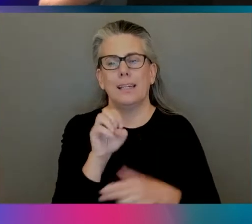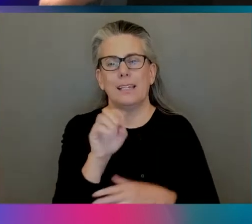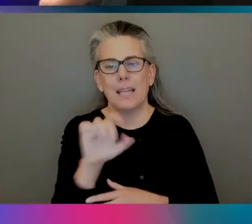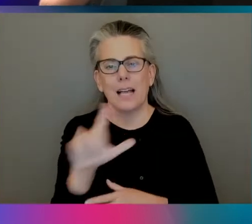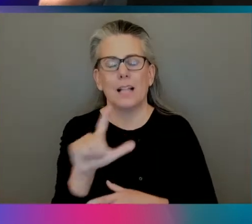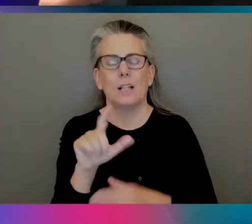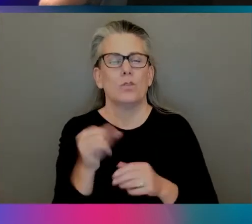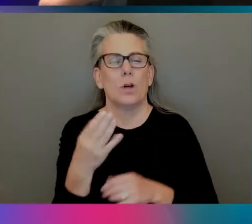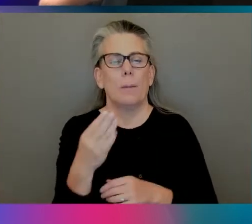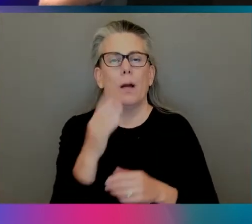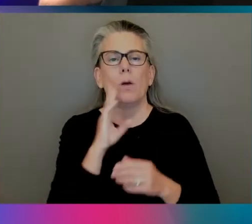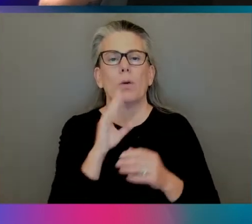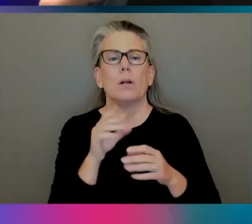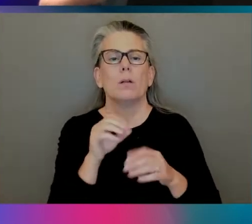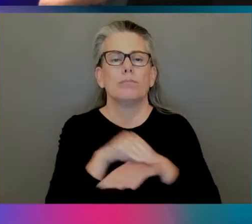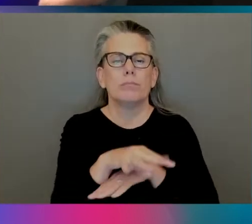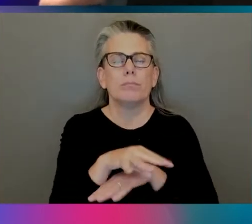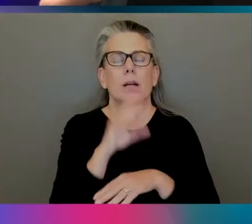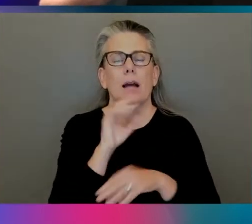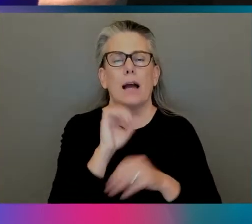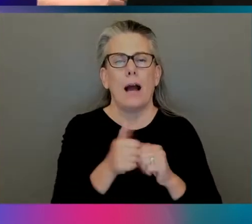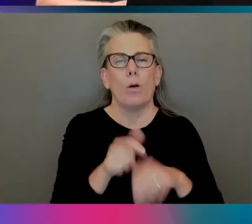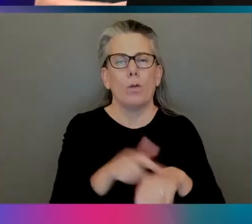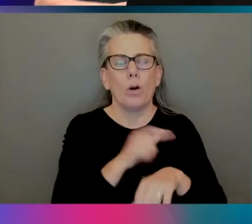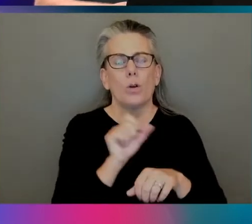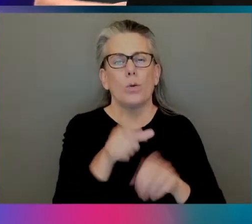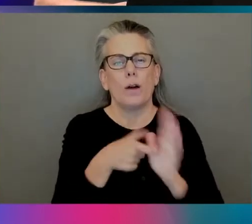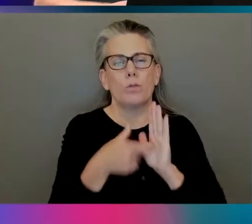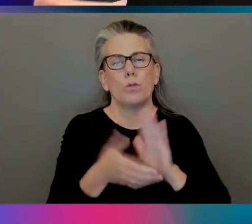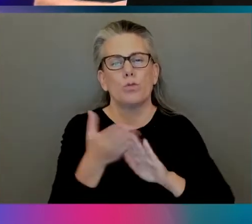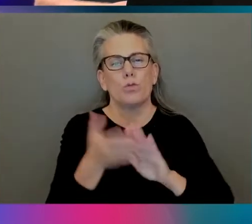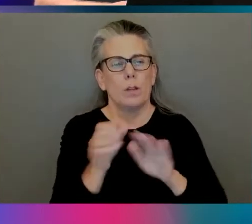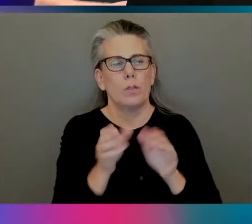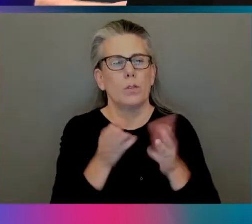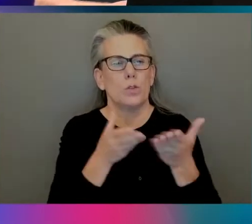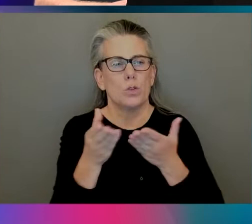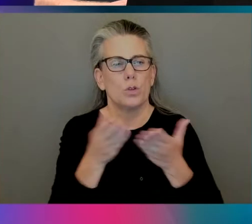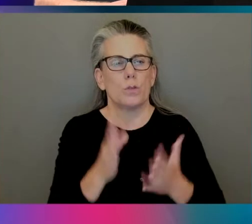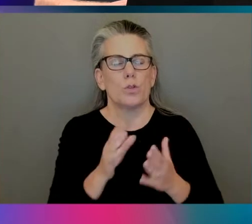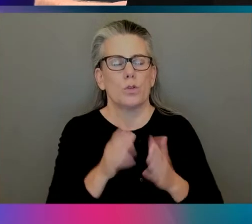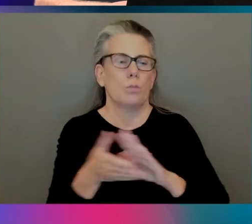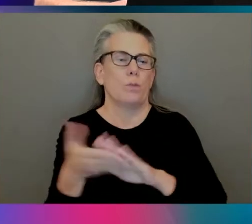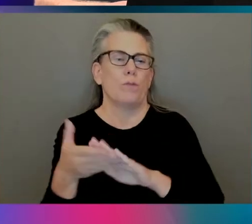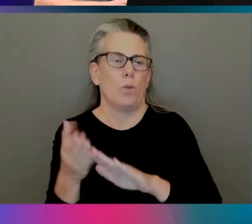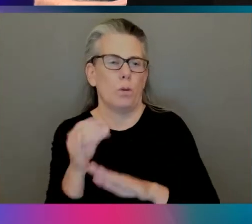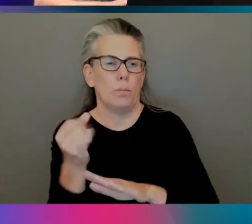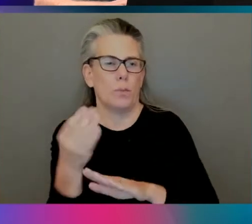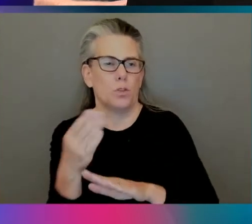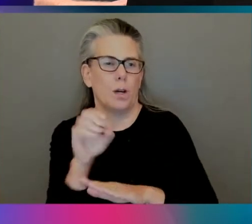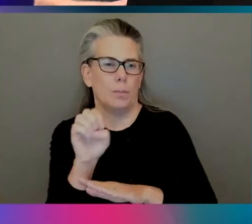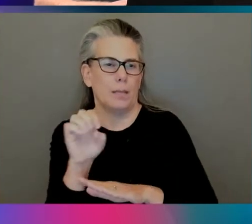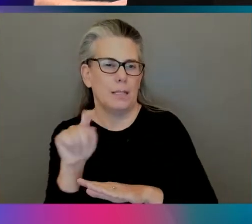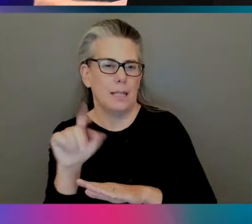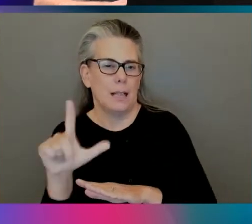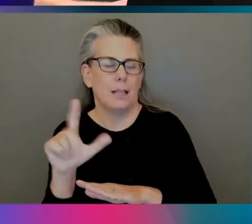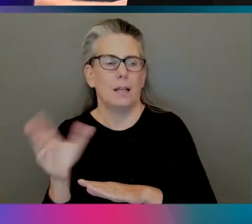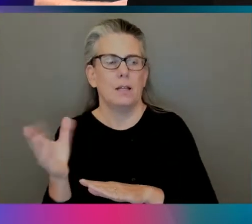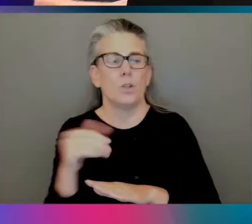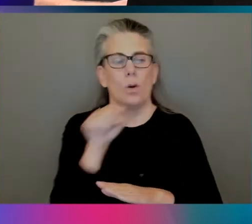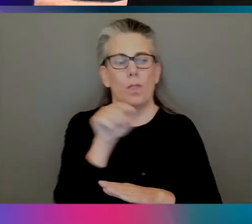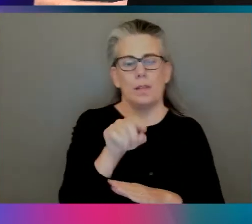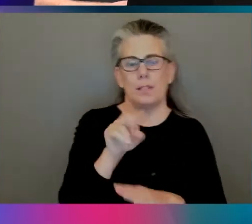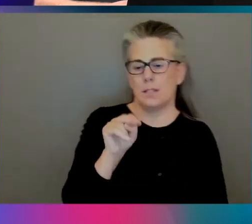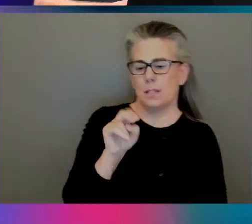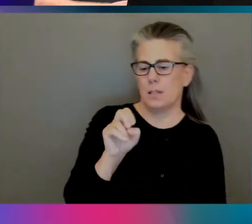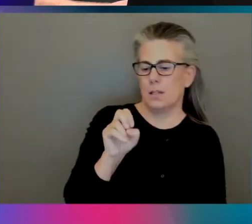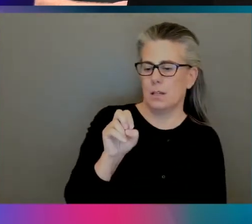into how long you have to run the servers to perform that ETL job. So, this is a simple app. It's a neural-style transfer app, which is a lot of words to